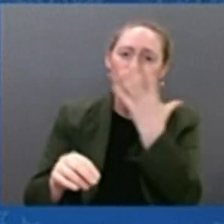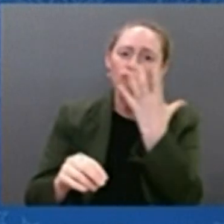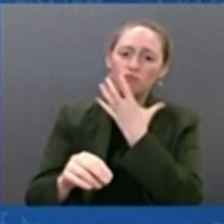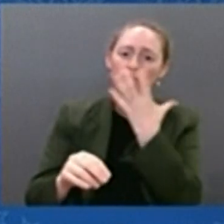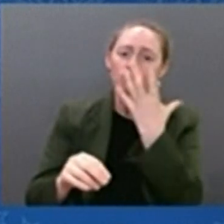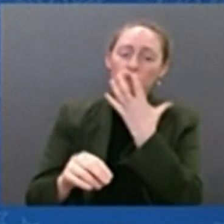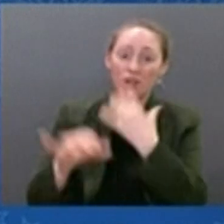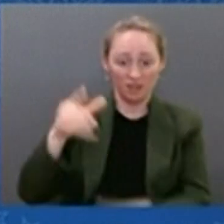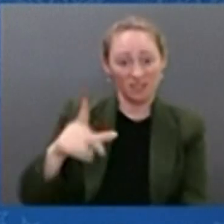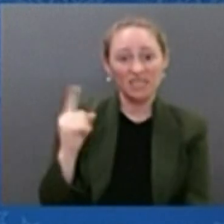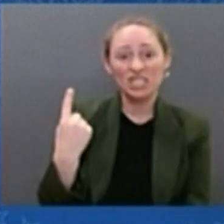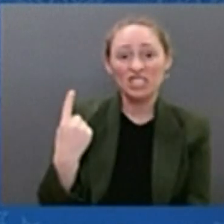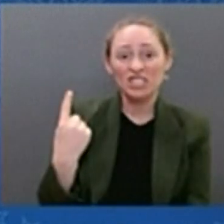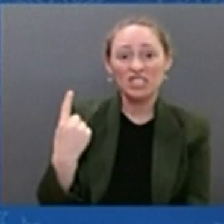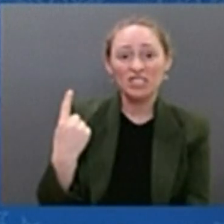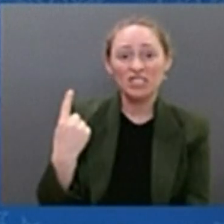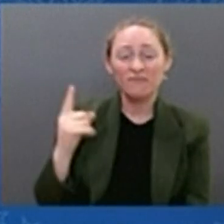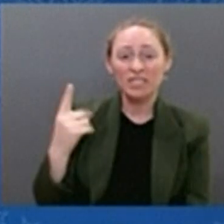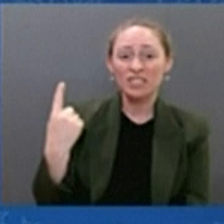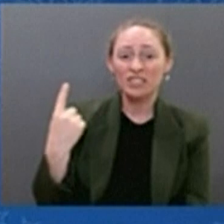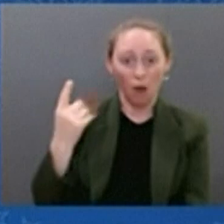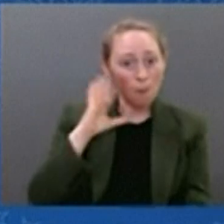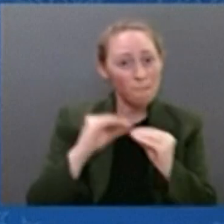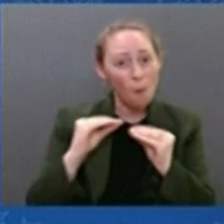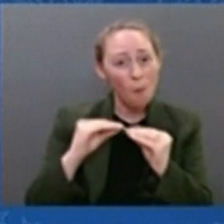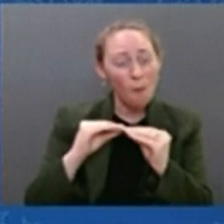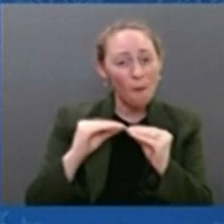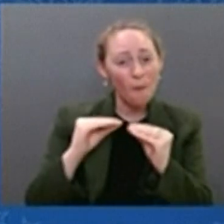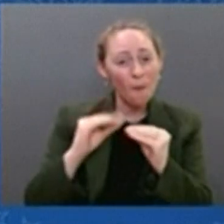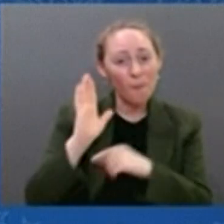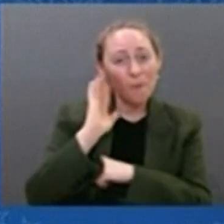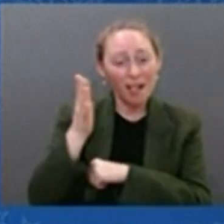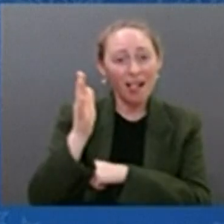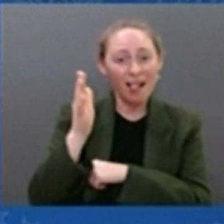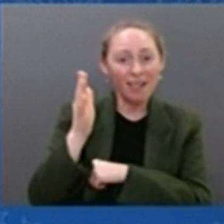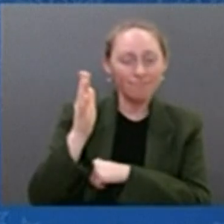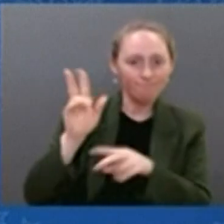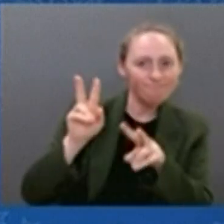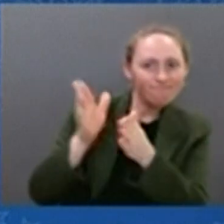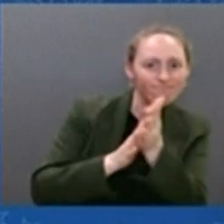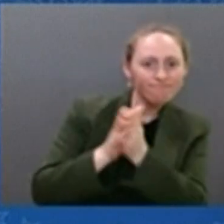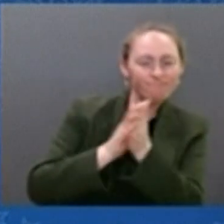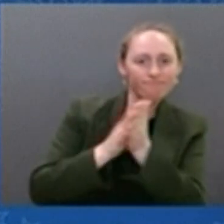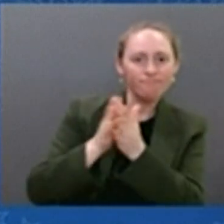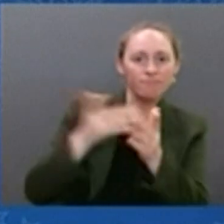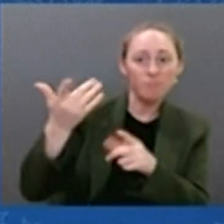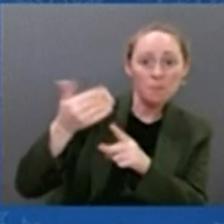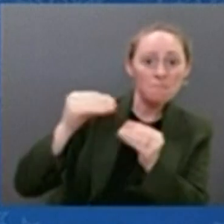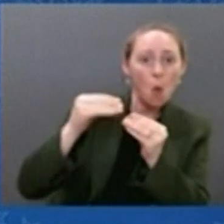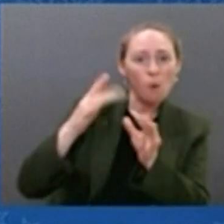half billion years. And since we know the universe is 13.8 billion years old,